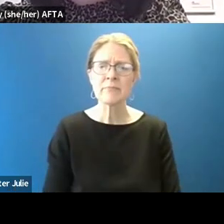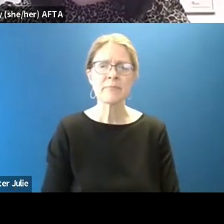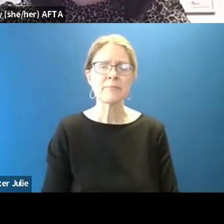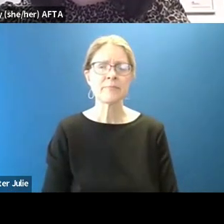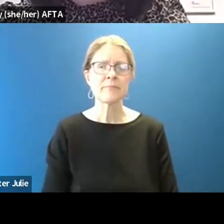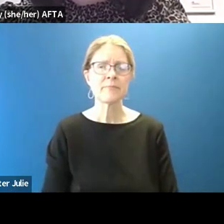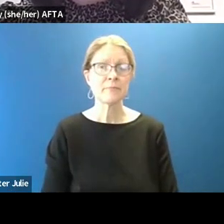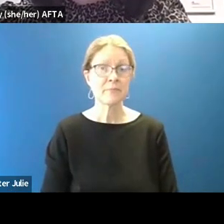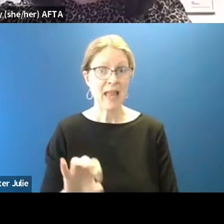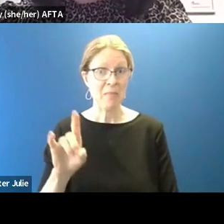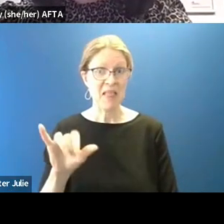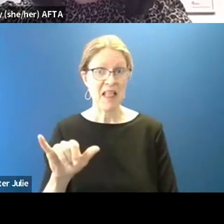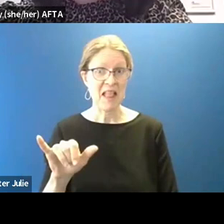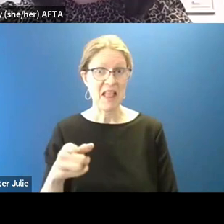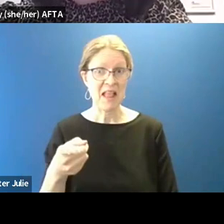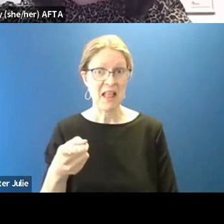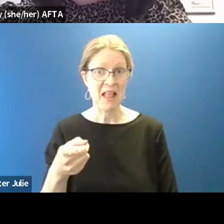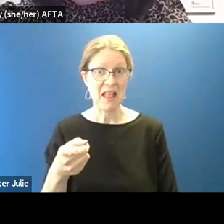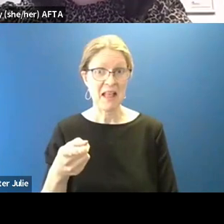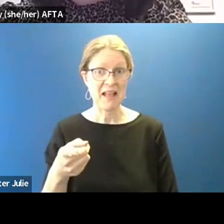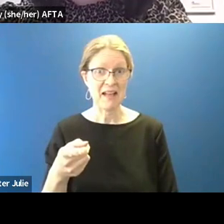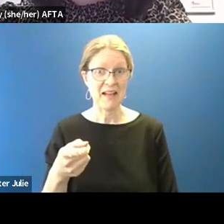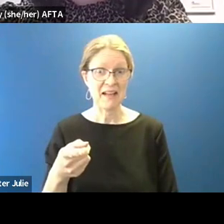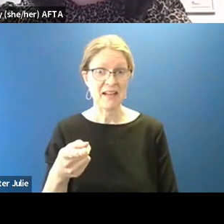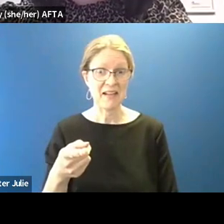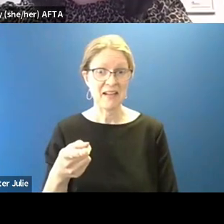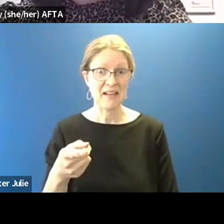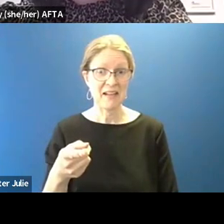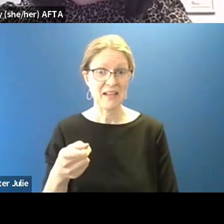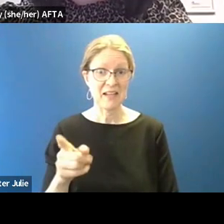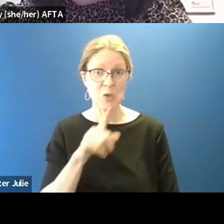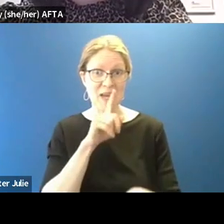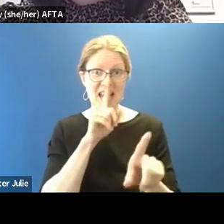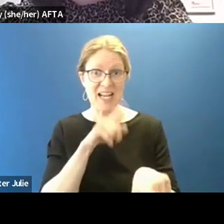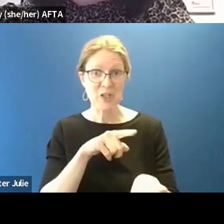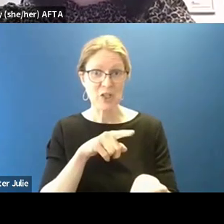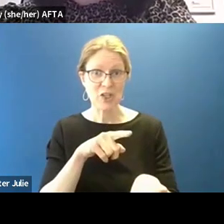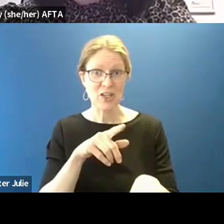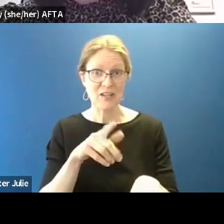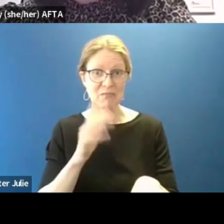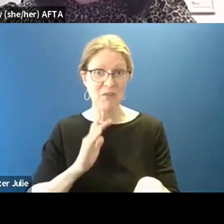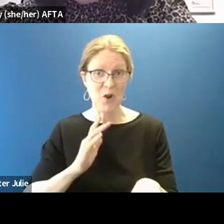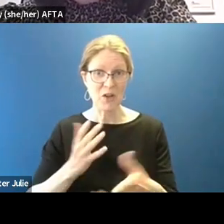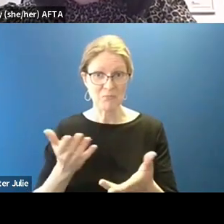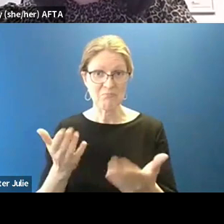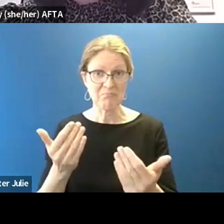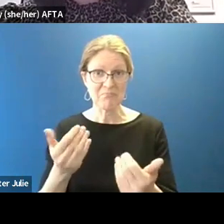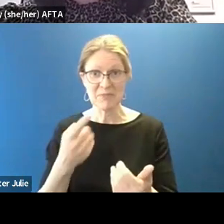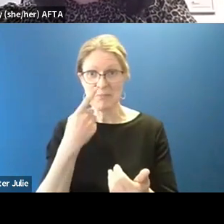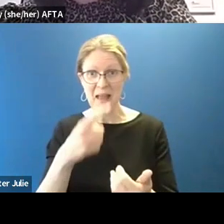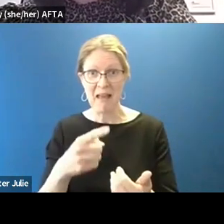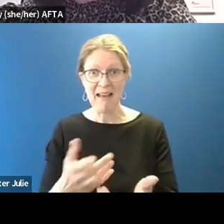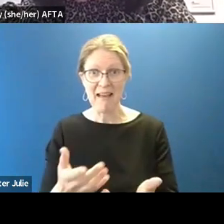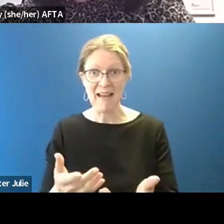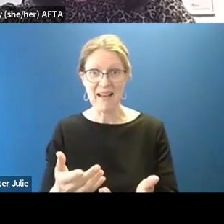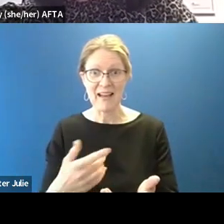Emily, think you're off, I see you don't have your, I think you answered the question online, so I'll go with you first. And you just